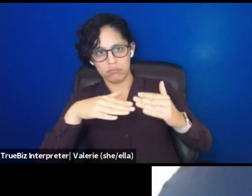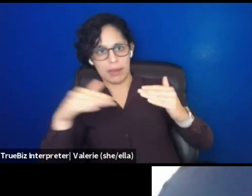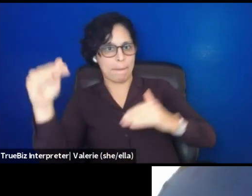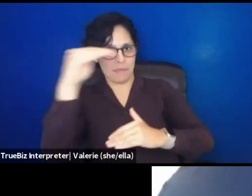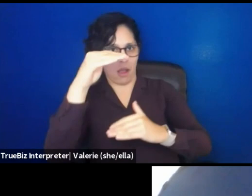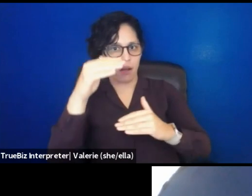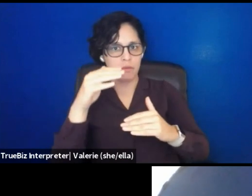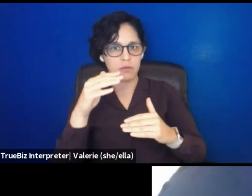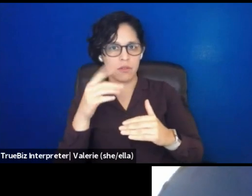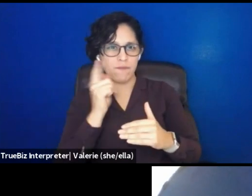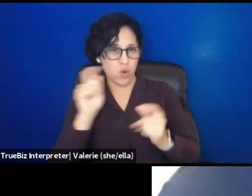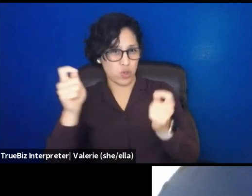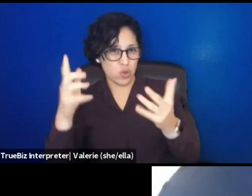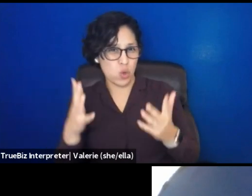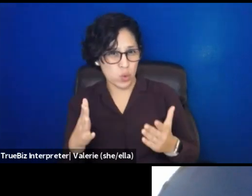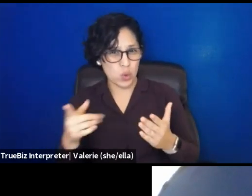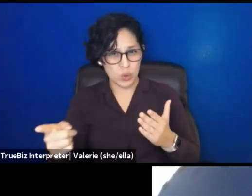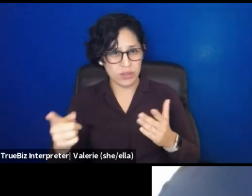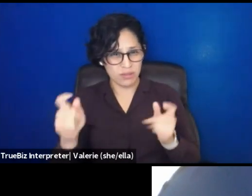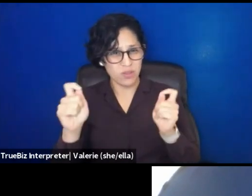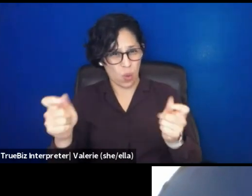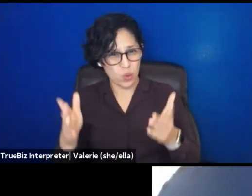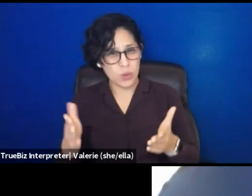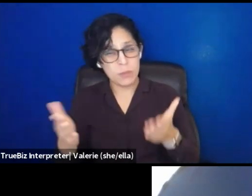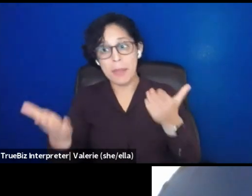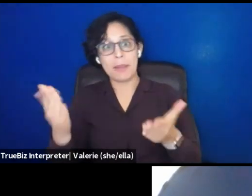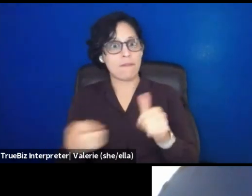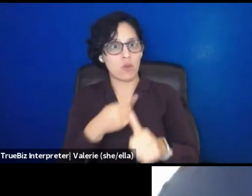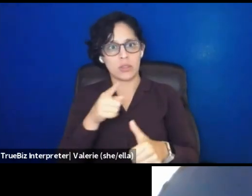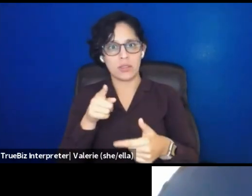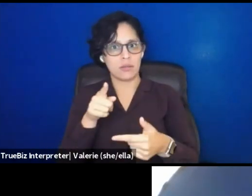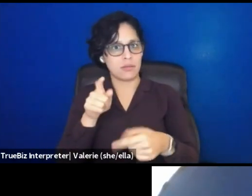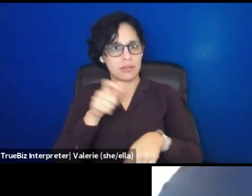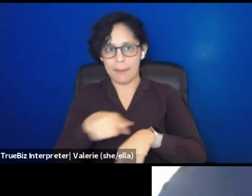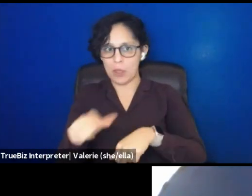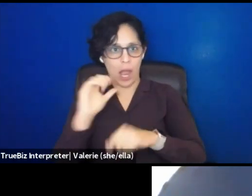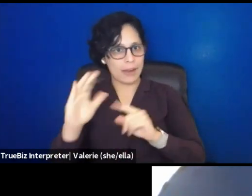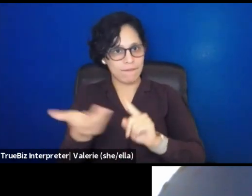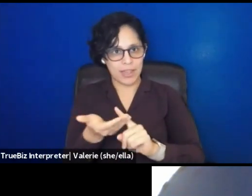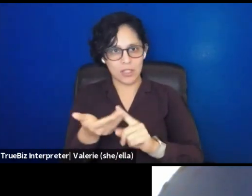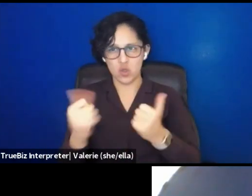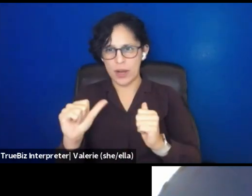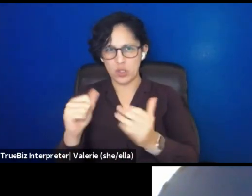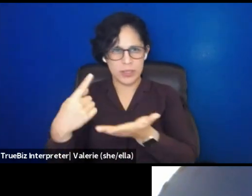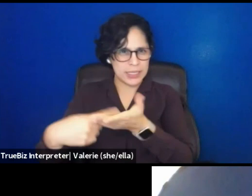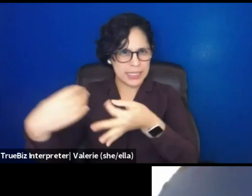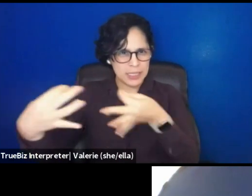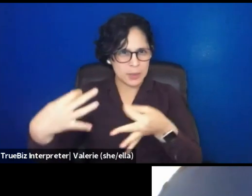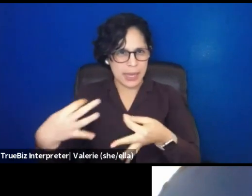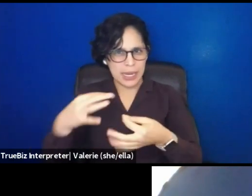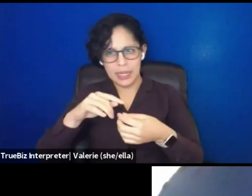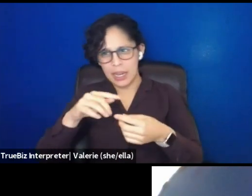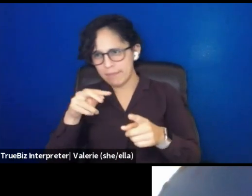to somebody who might not have been struck by your messaging in general. Um, and so tapping into who those people might be and then